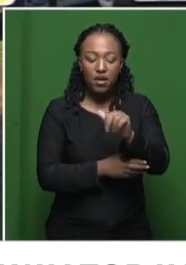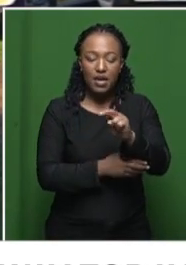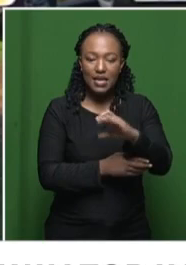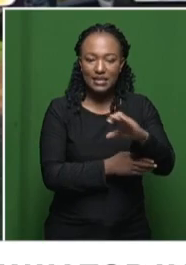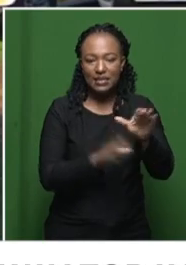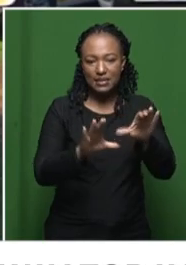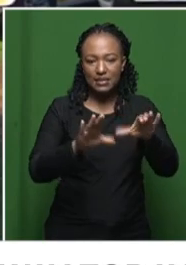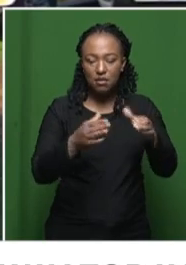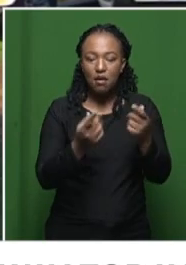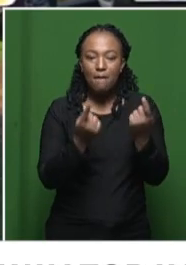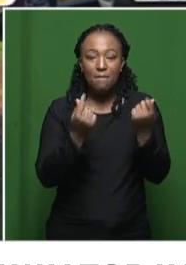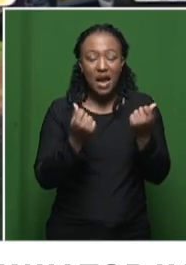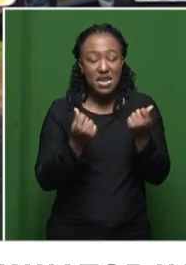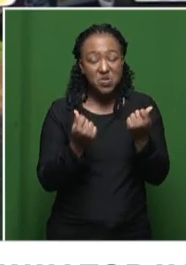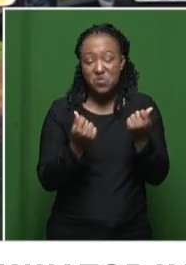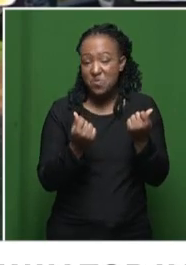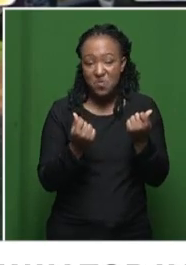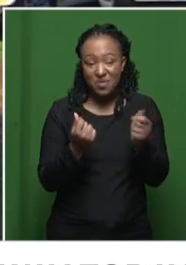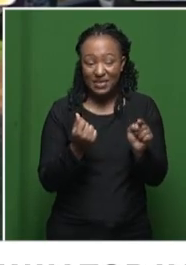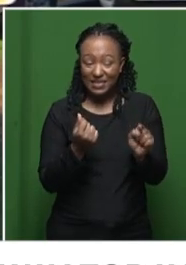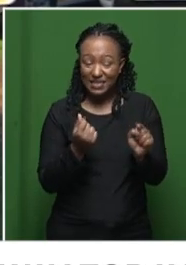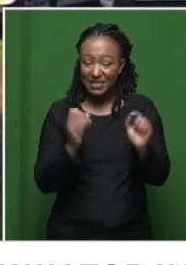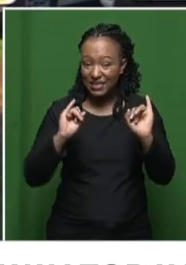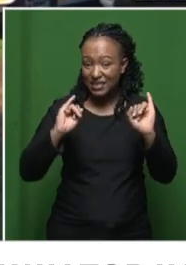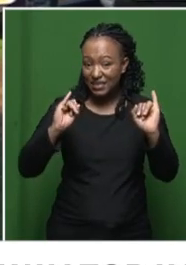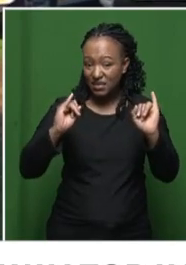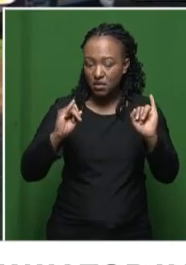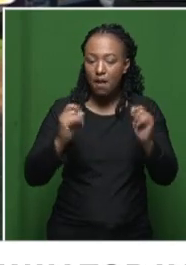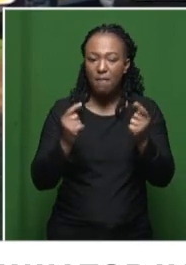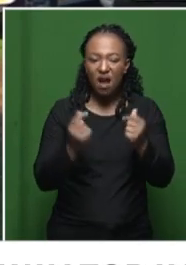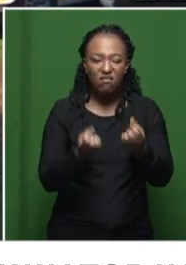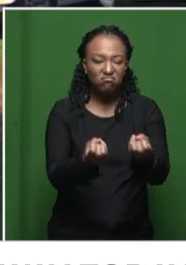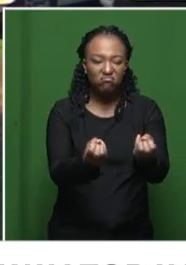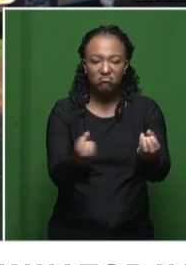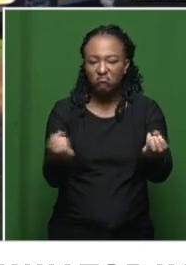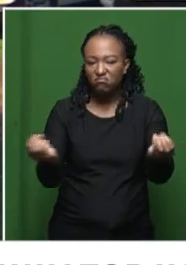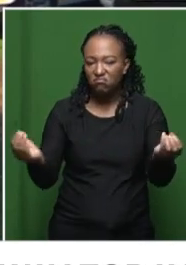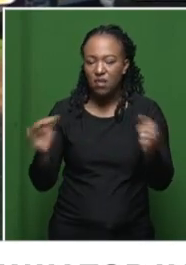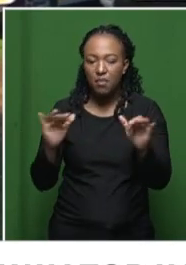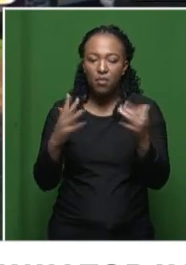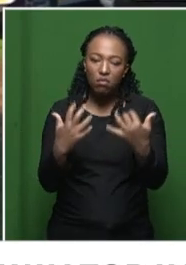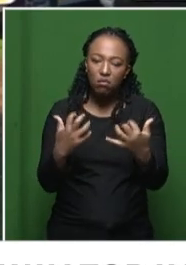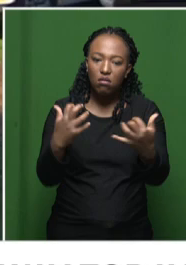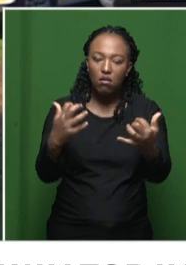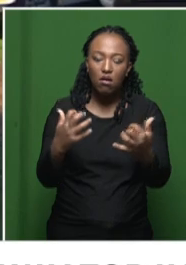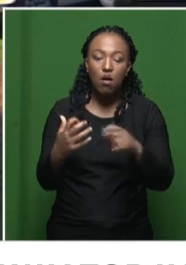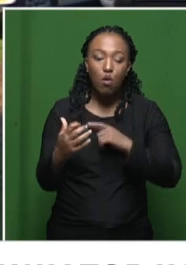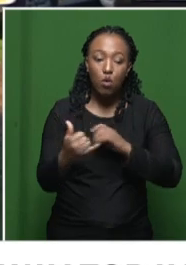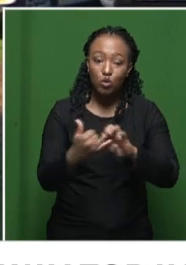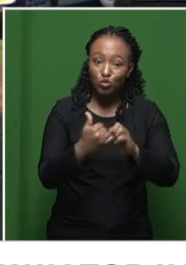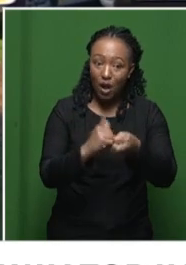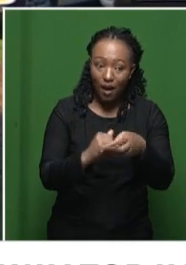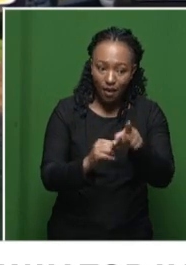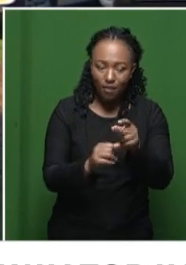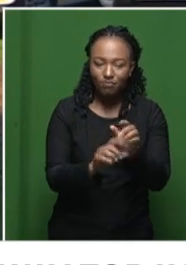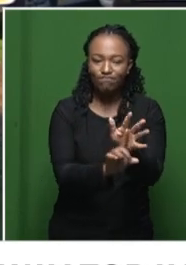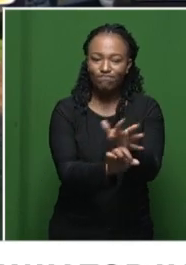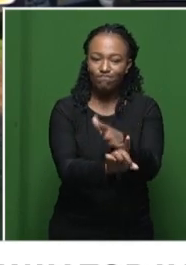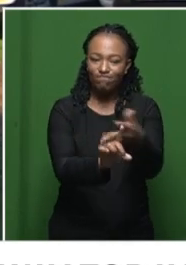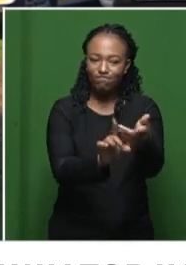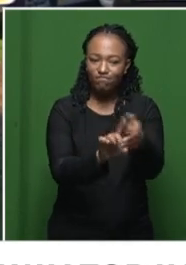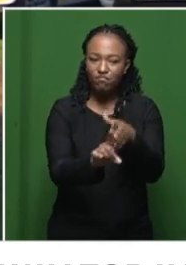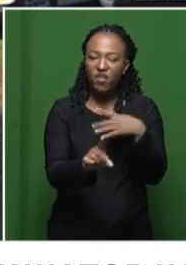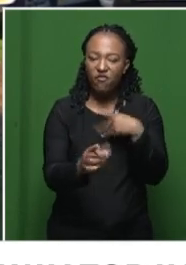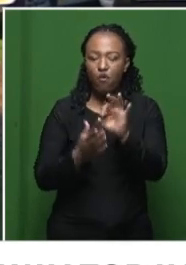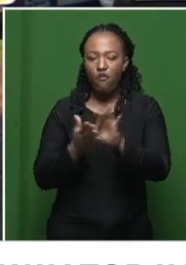how money is just loosely translated and loosely given to delegates within the governing party to try and influence positions of